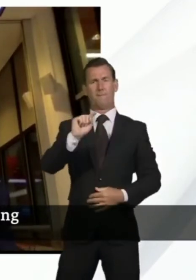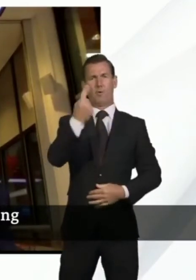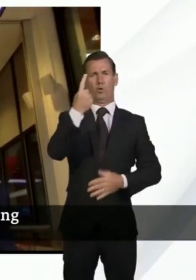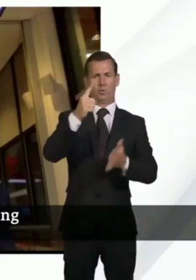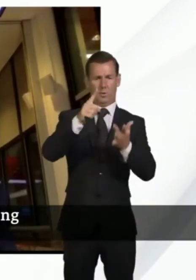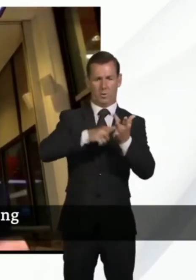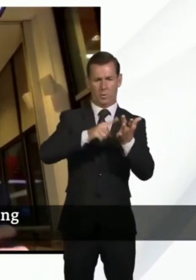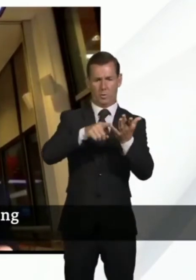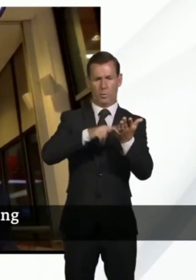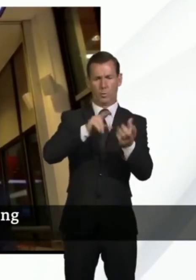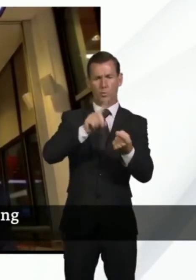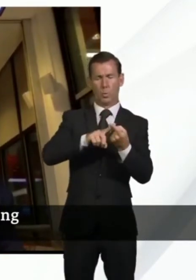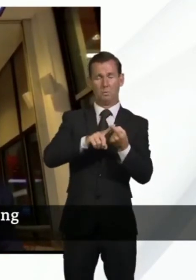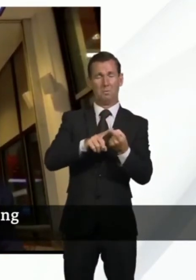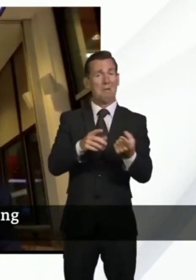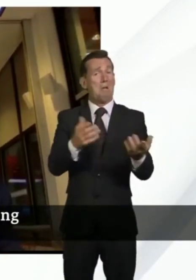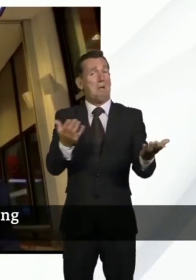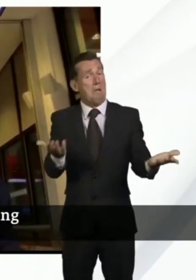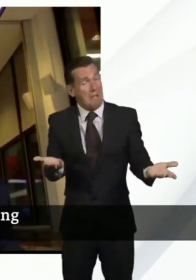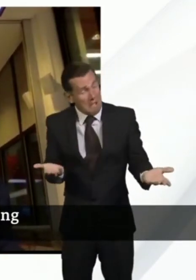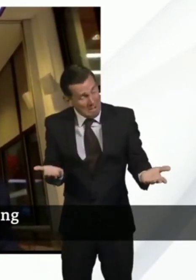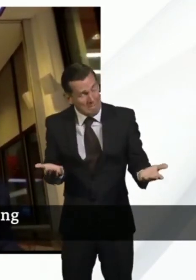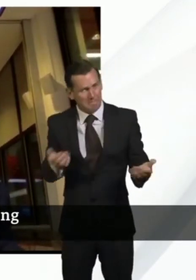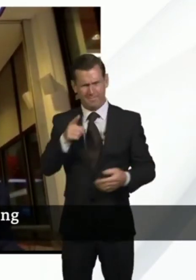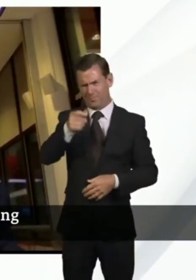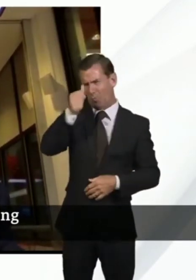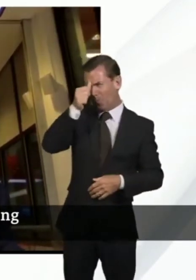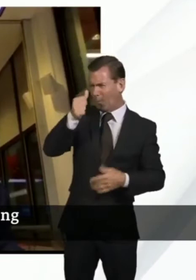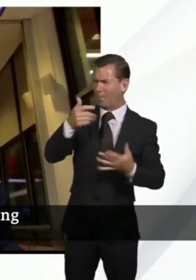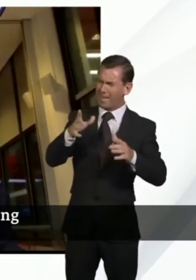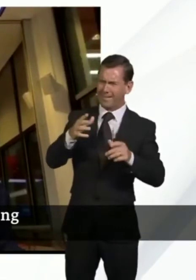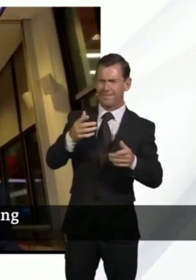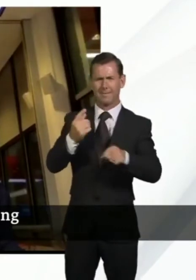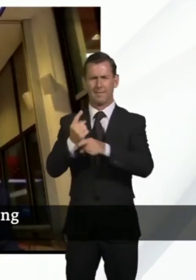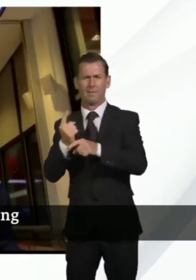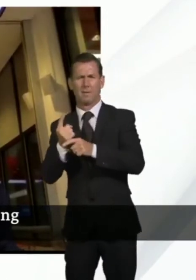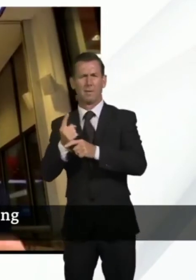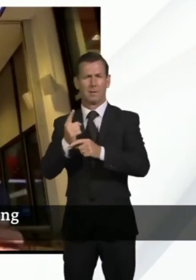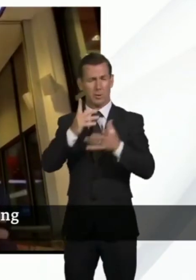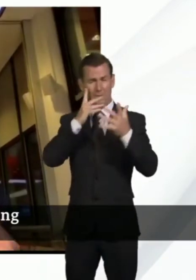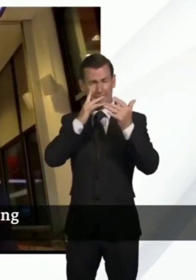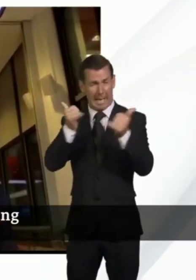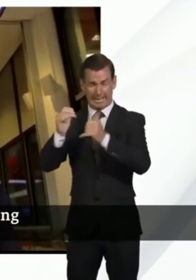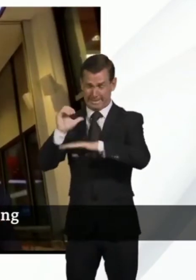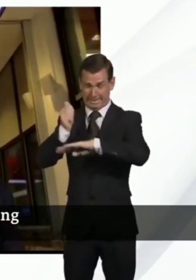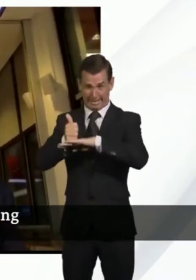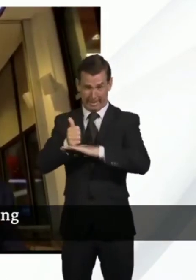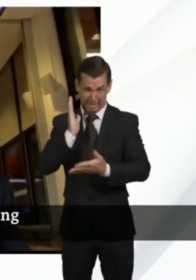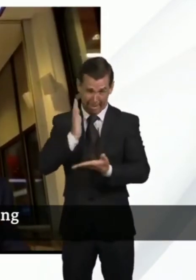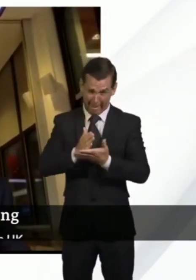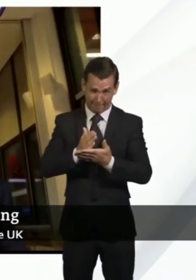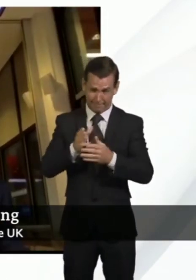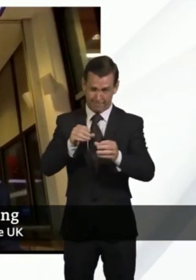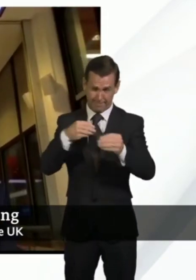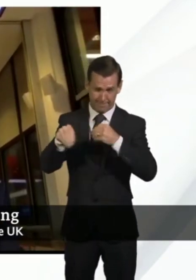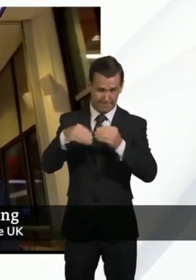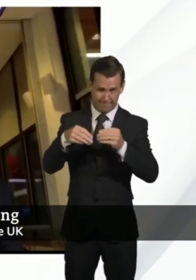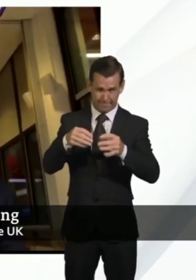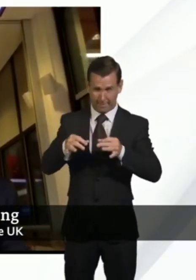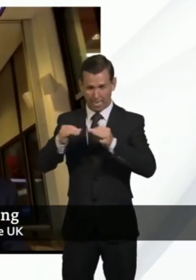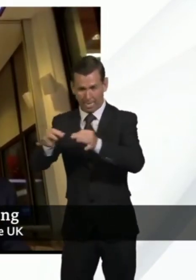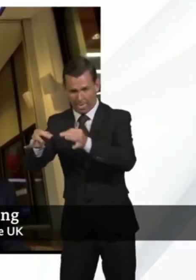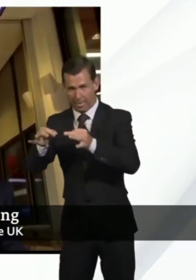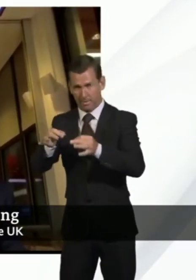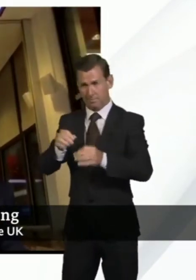have been sort of moving about on the dates about when this might happen from ministers, are you confident, Professor Powis, that the